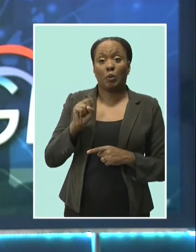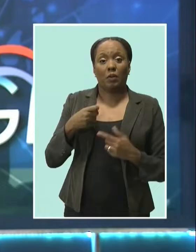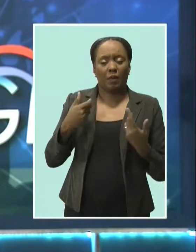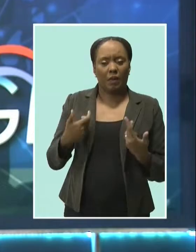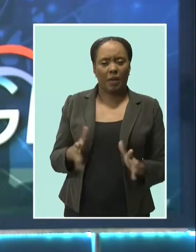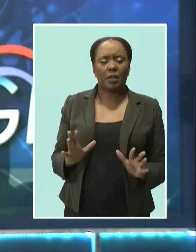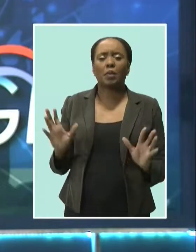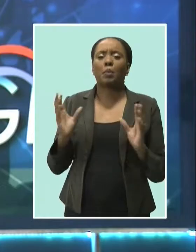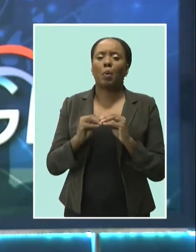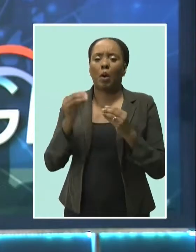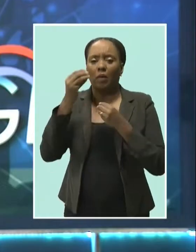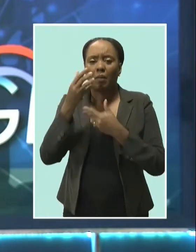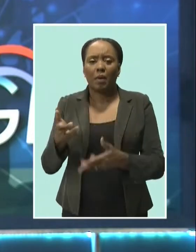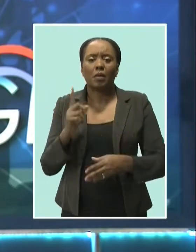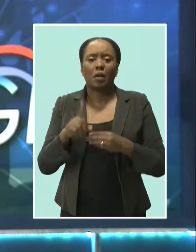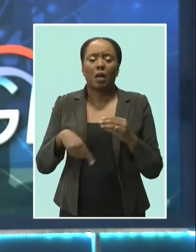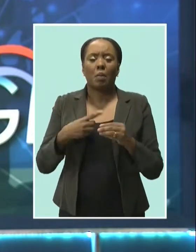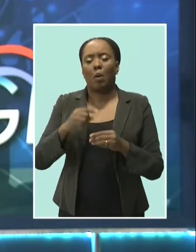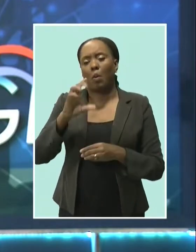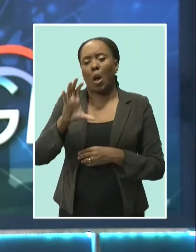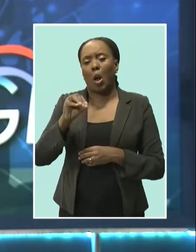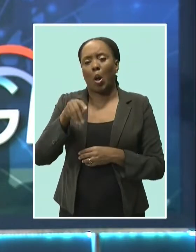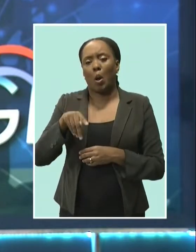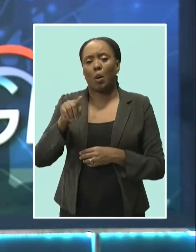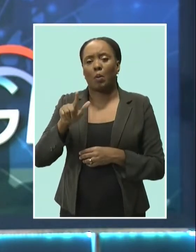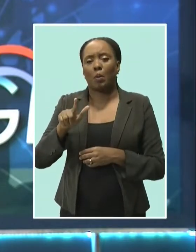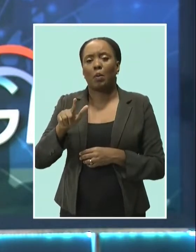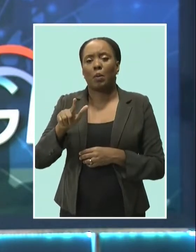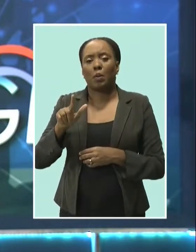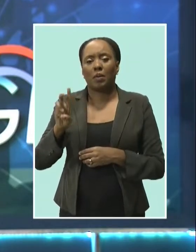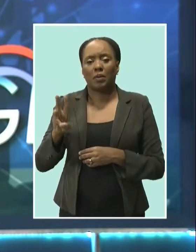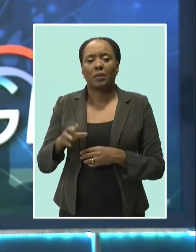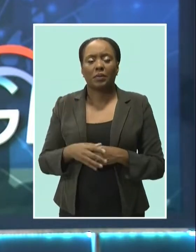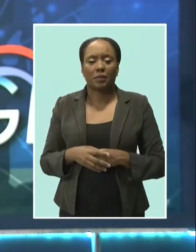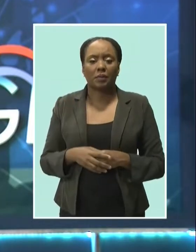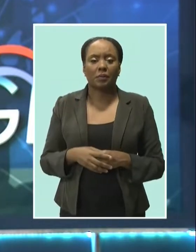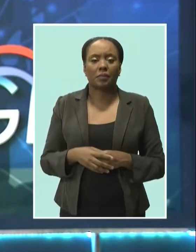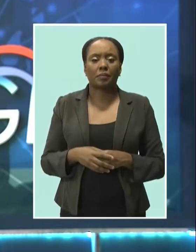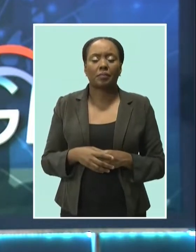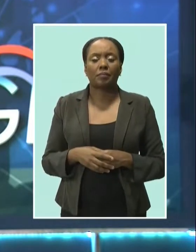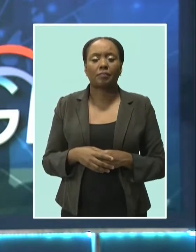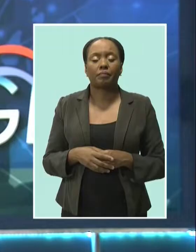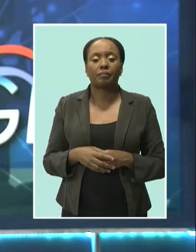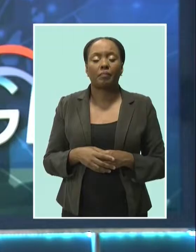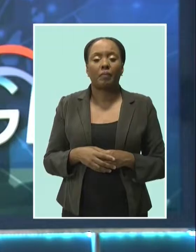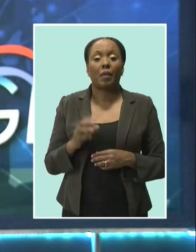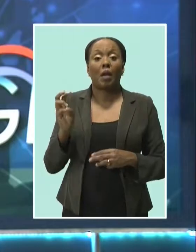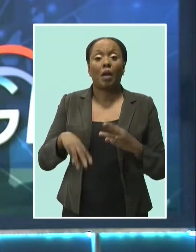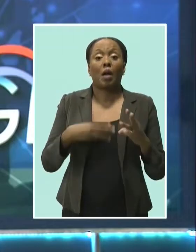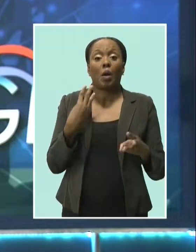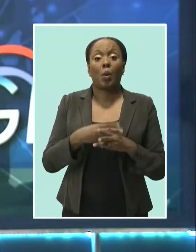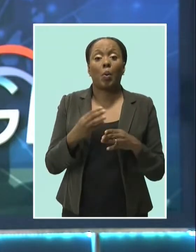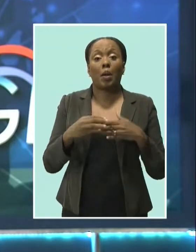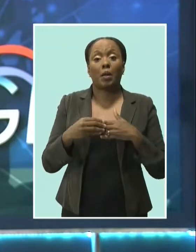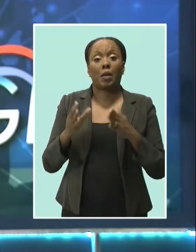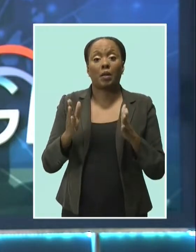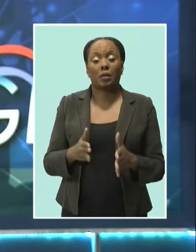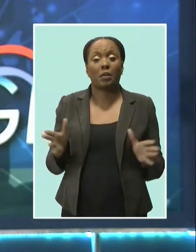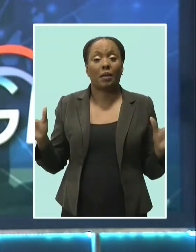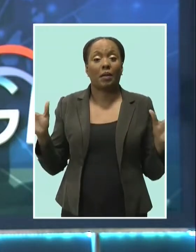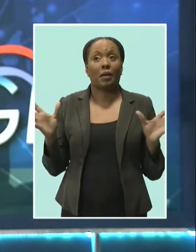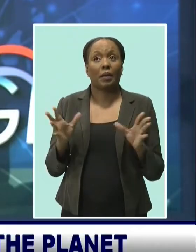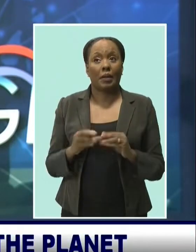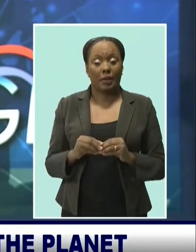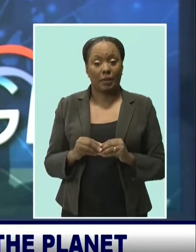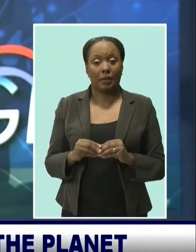The National Botanical Gardens program has been pre-empted. As world leaders gather in Glasgow to advocate for climate